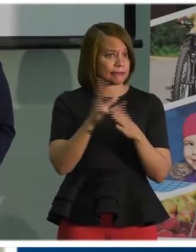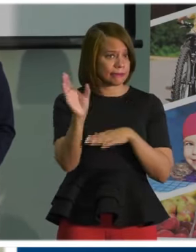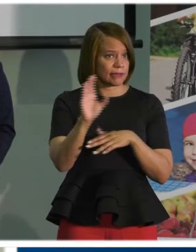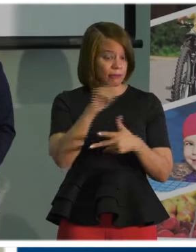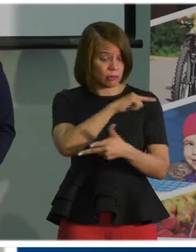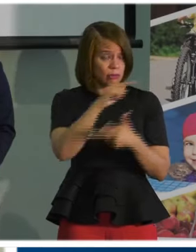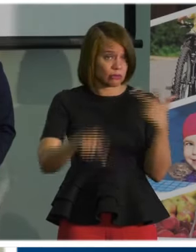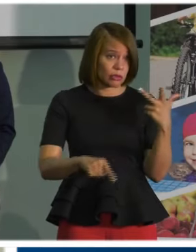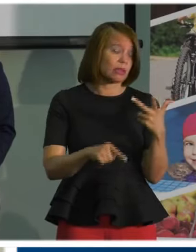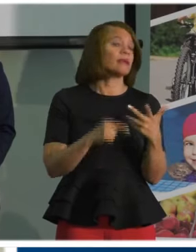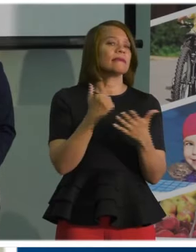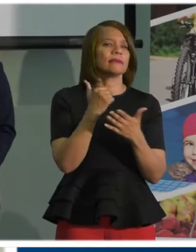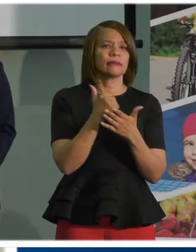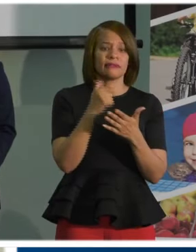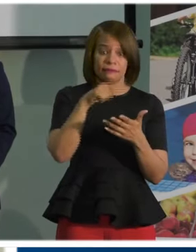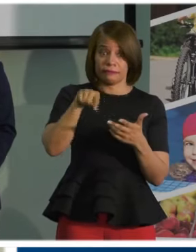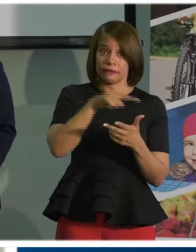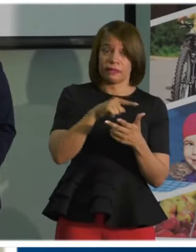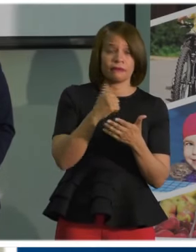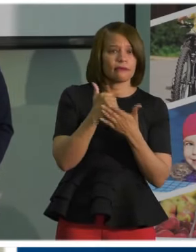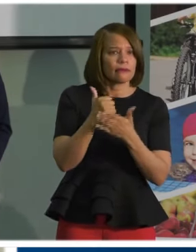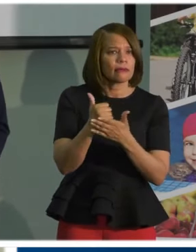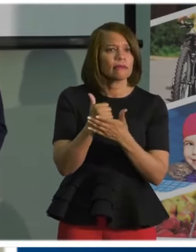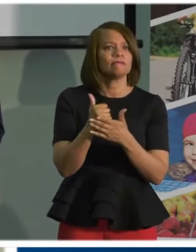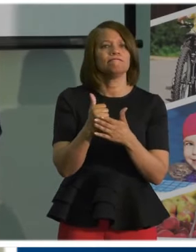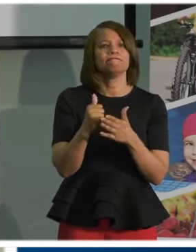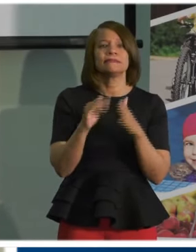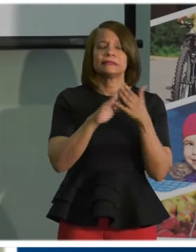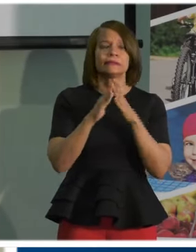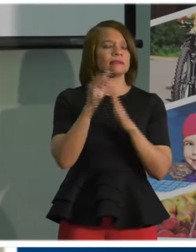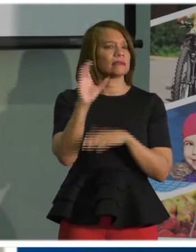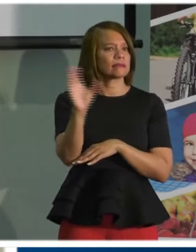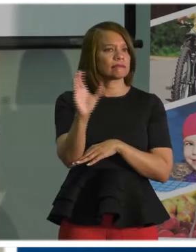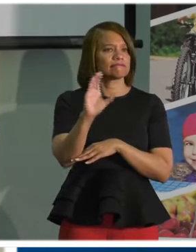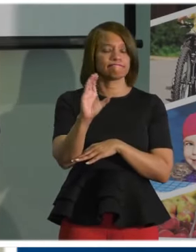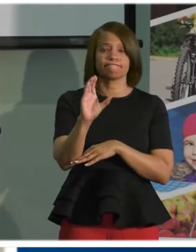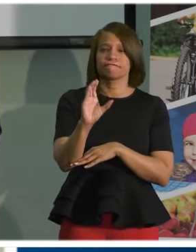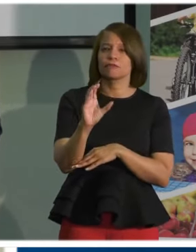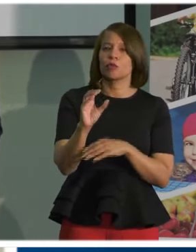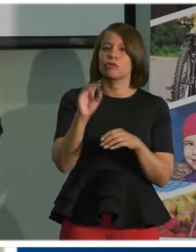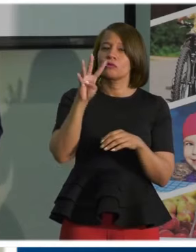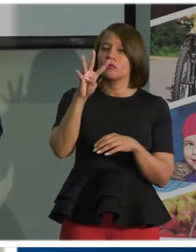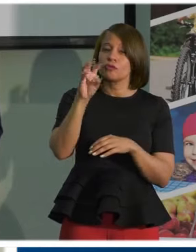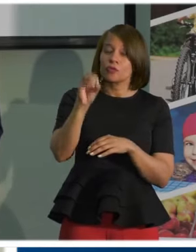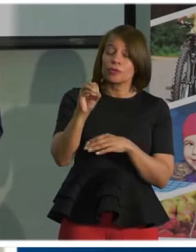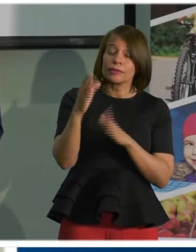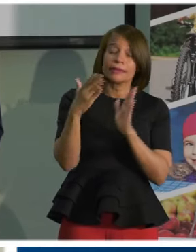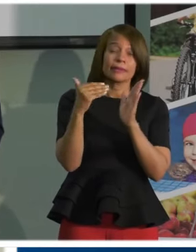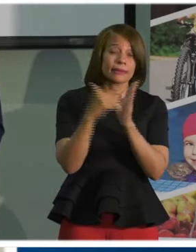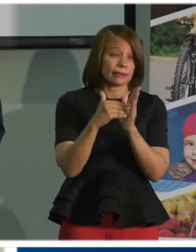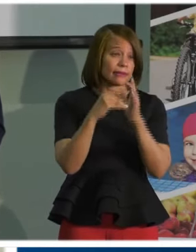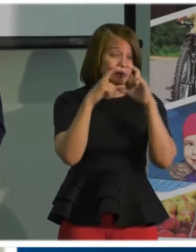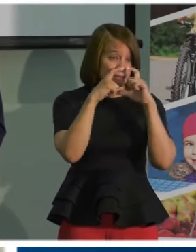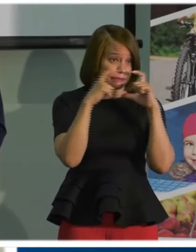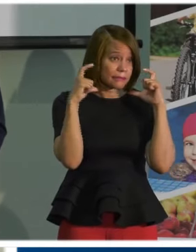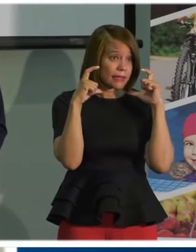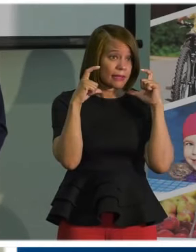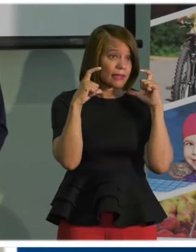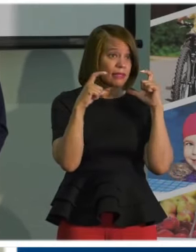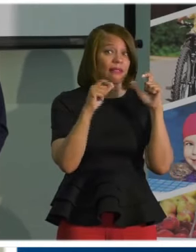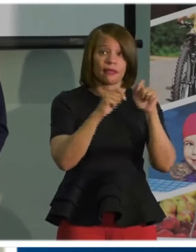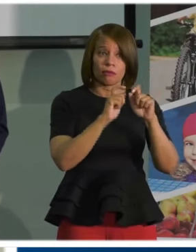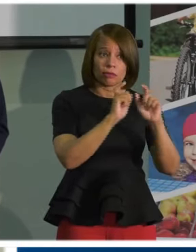has been able to provide the Human Services Chamber with 40,000 Mass that are being distributed